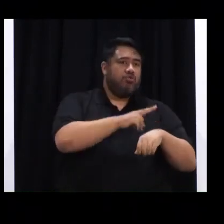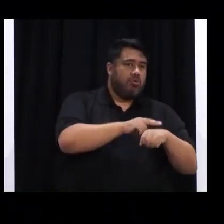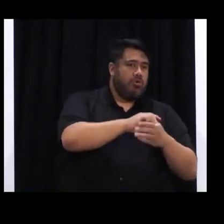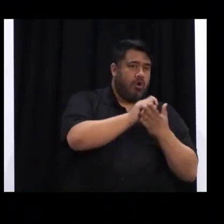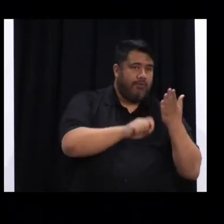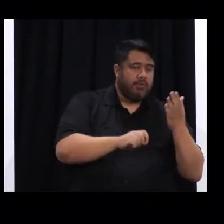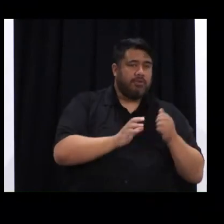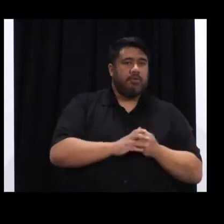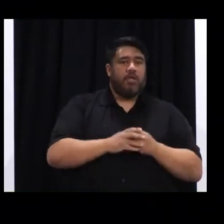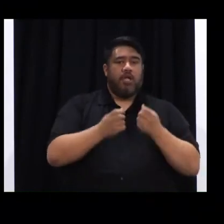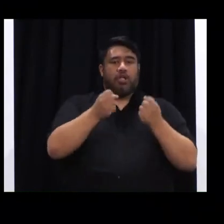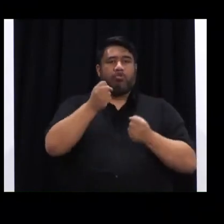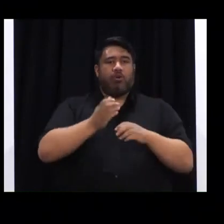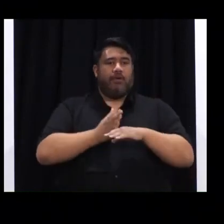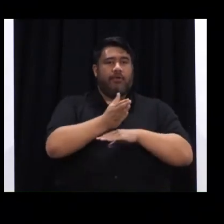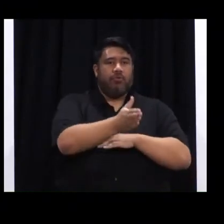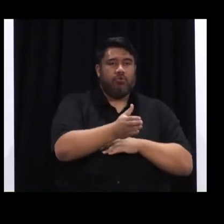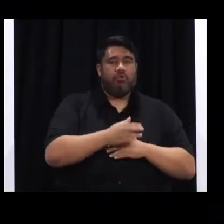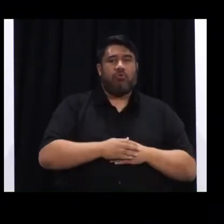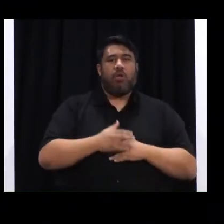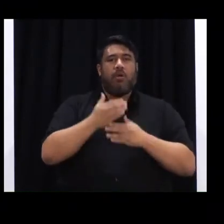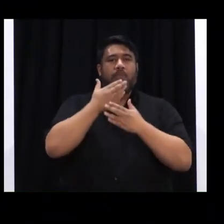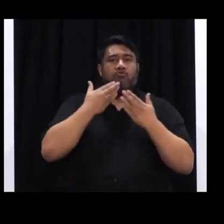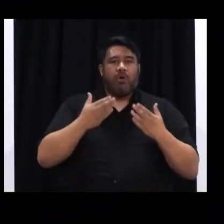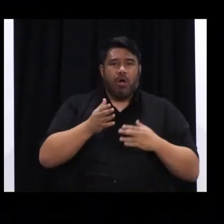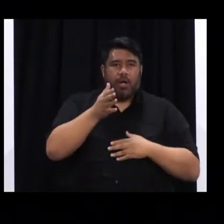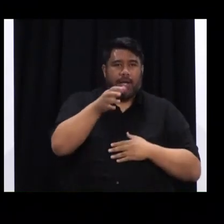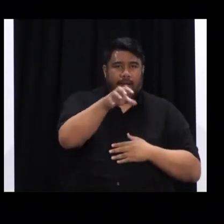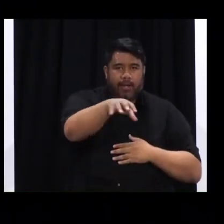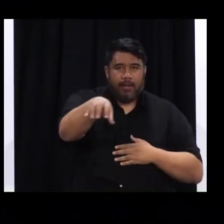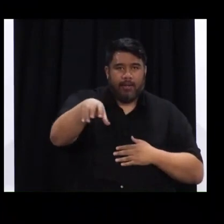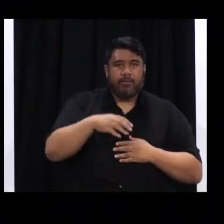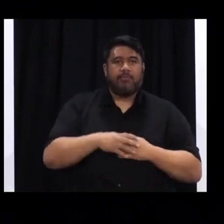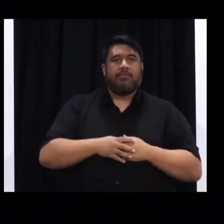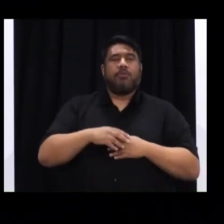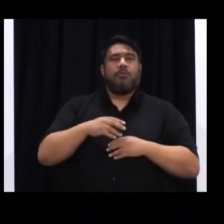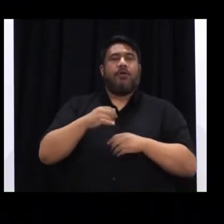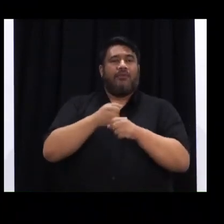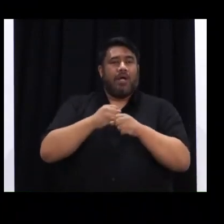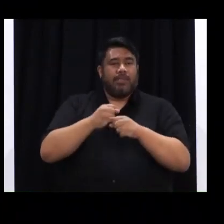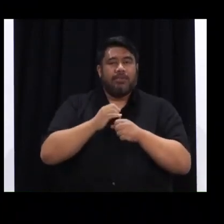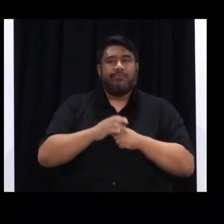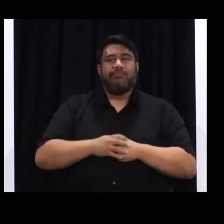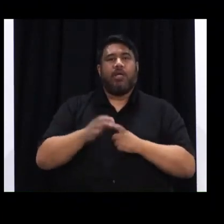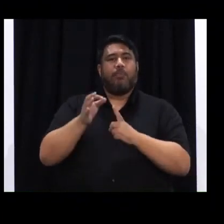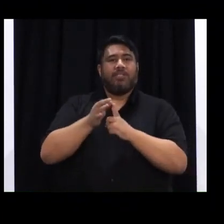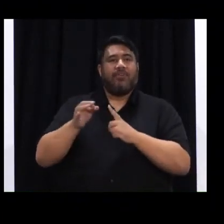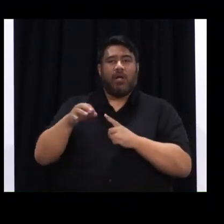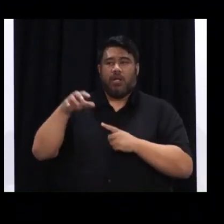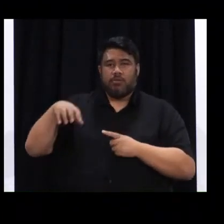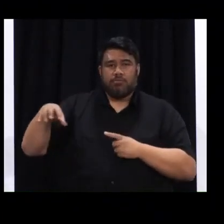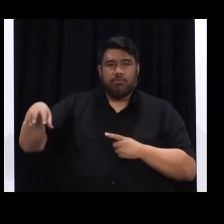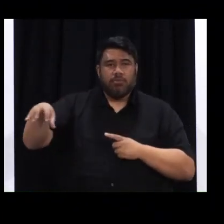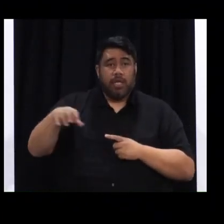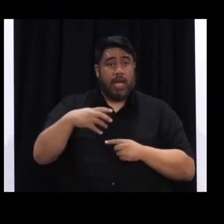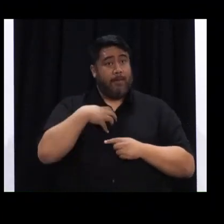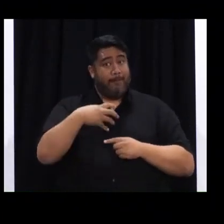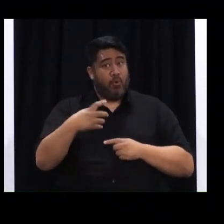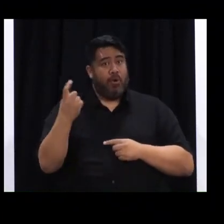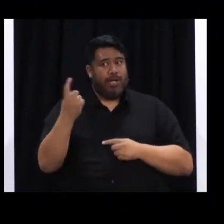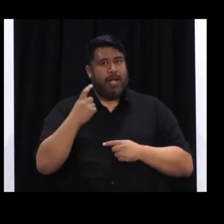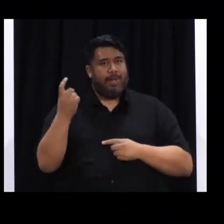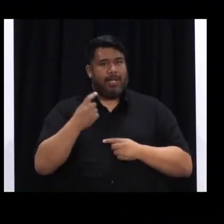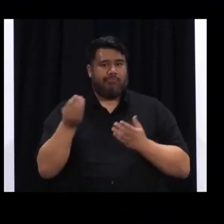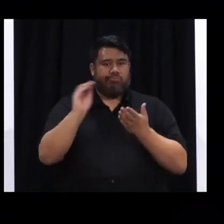drive-thru centres, Marae Bay centres, community pharmacies, and Pacific providers. More primary care sites are coming on stream each